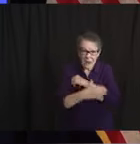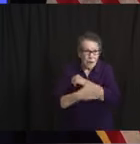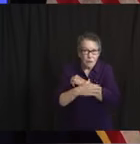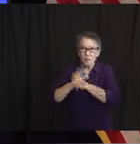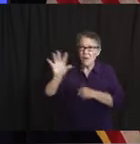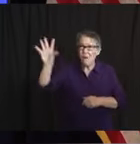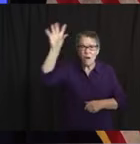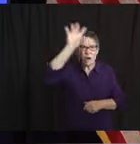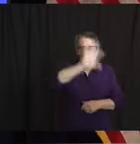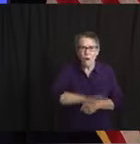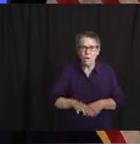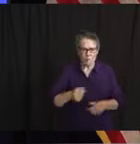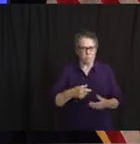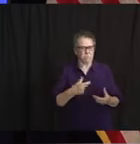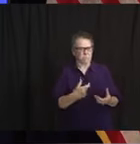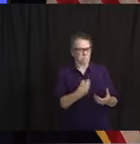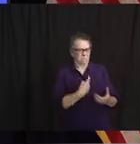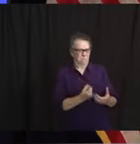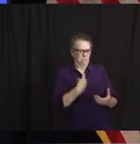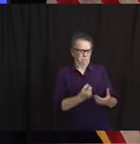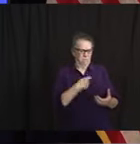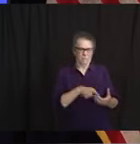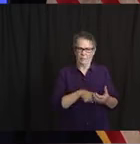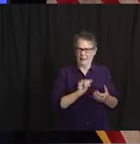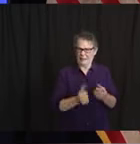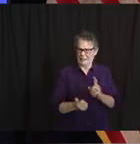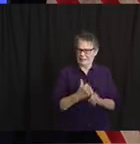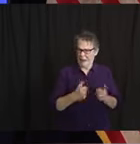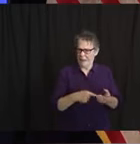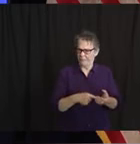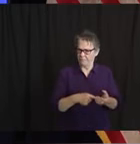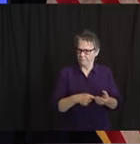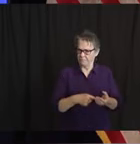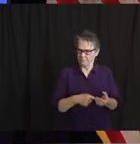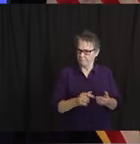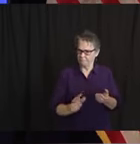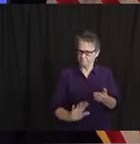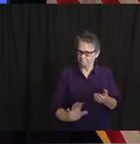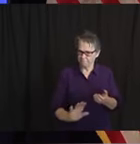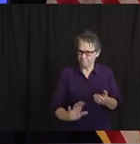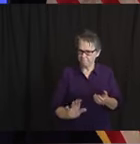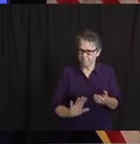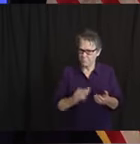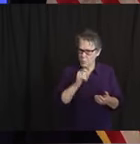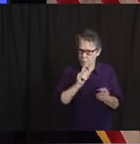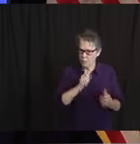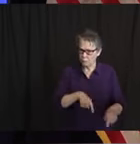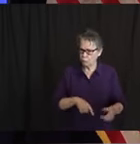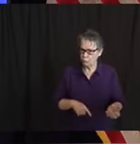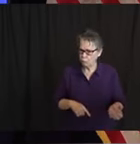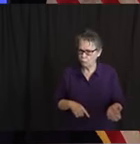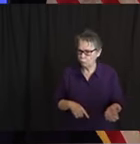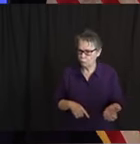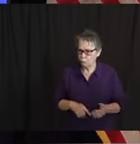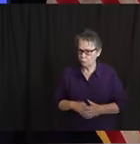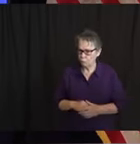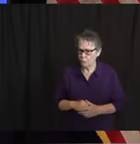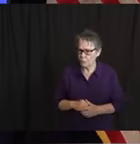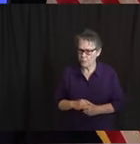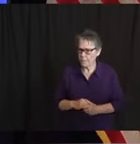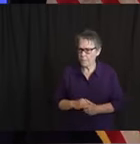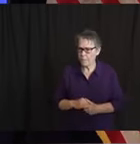or I shouldn't say new, I think you said hospitalizations, new as well. You sort of plus or minus in the 200